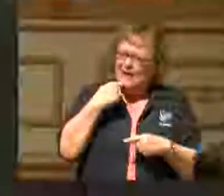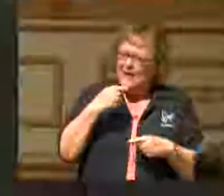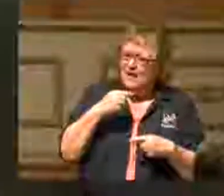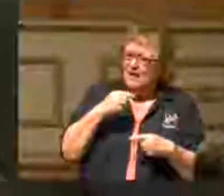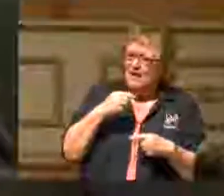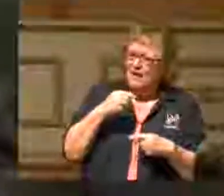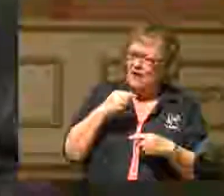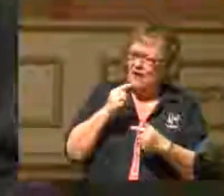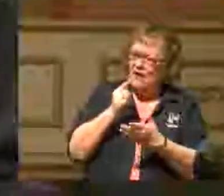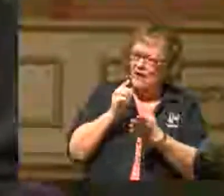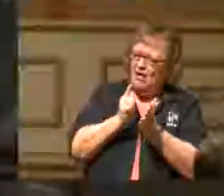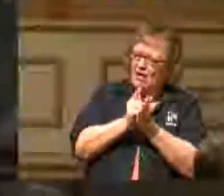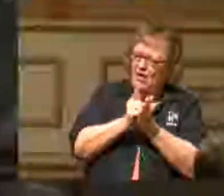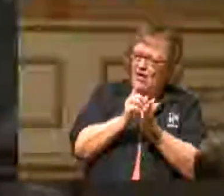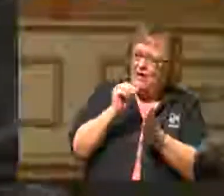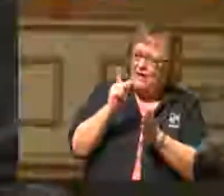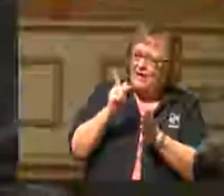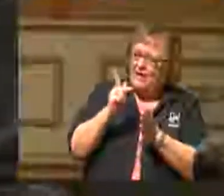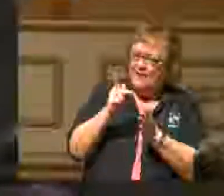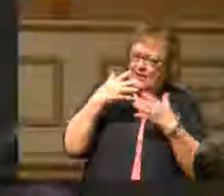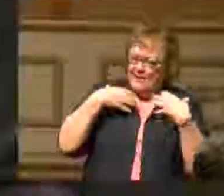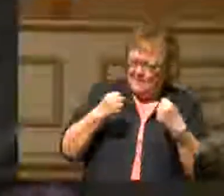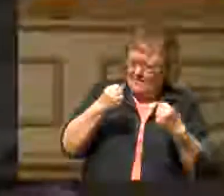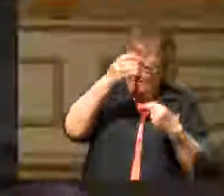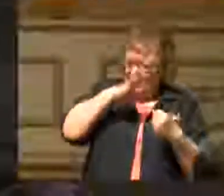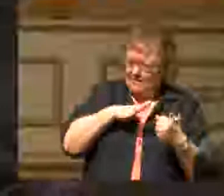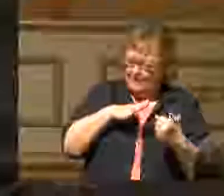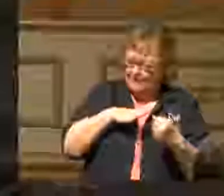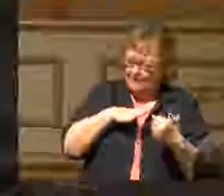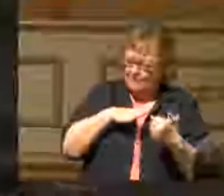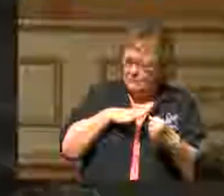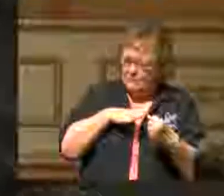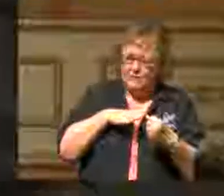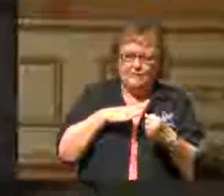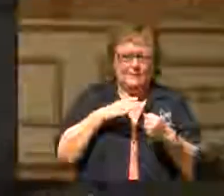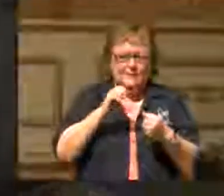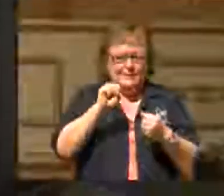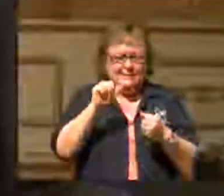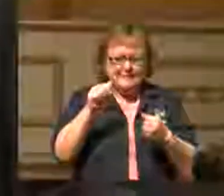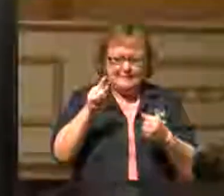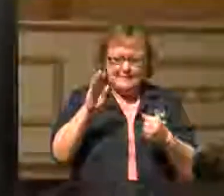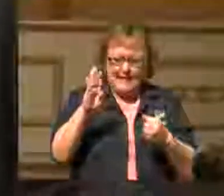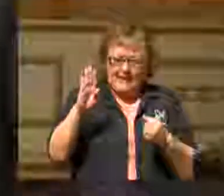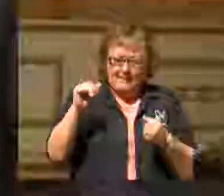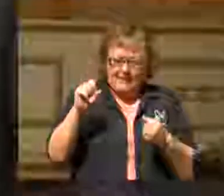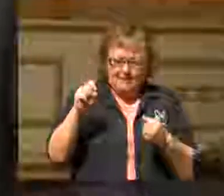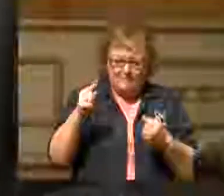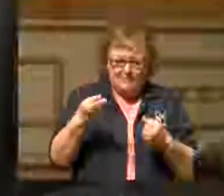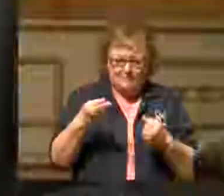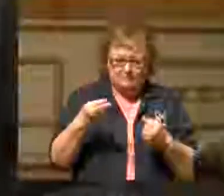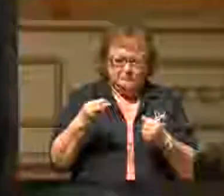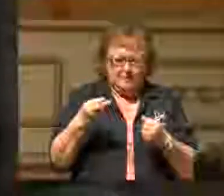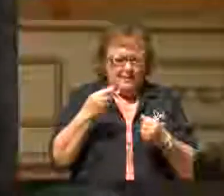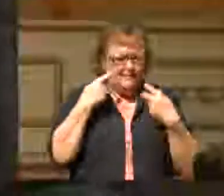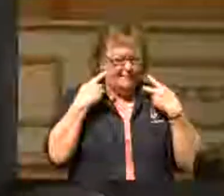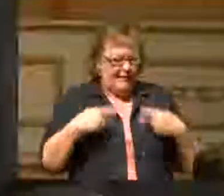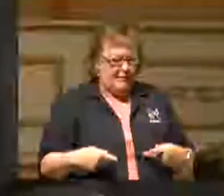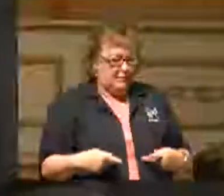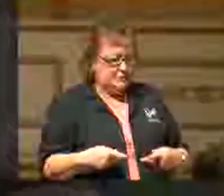to heal a man on the Sabbath day? He looked around at all the Pharisees, and none of them said a word.